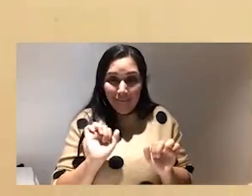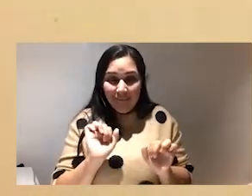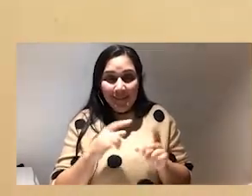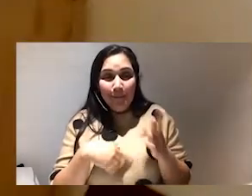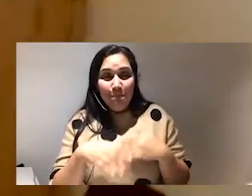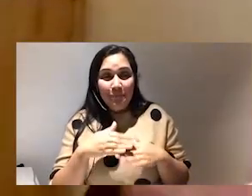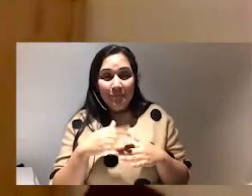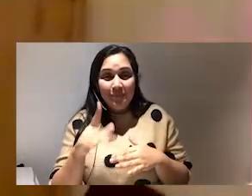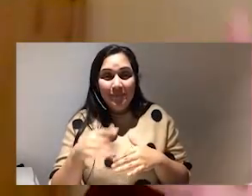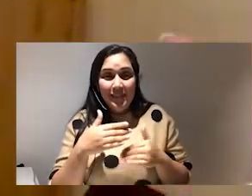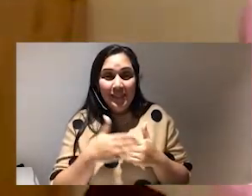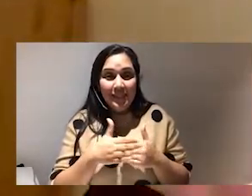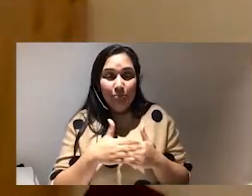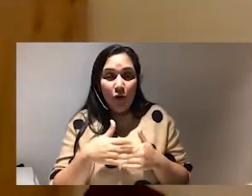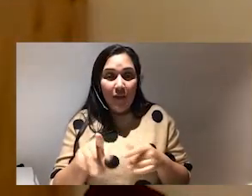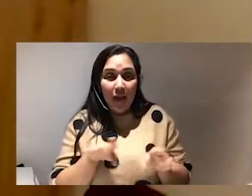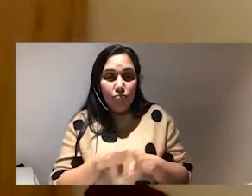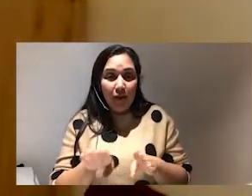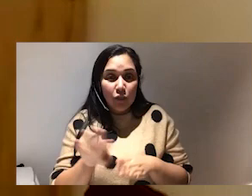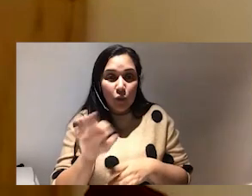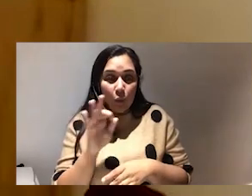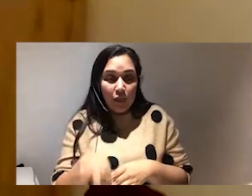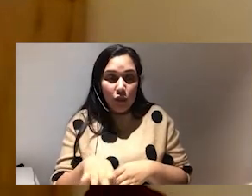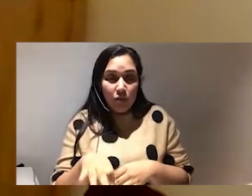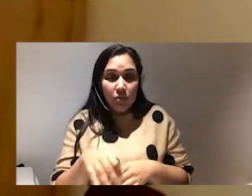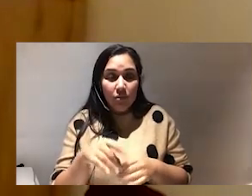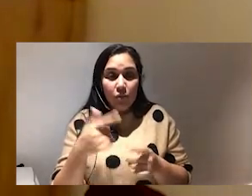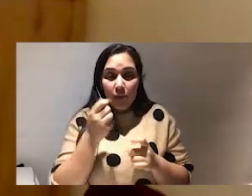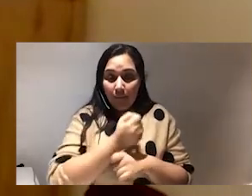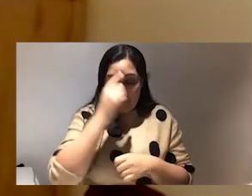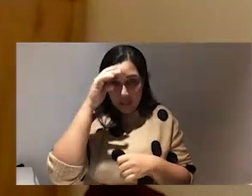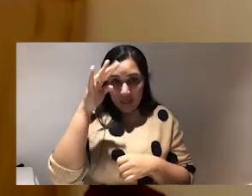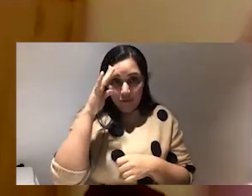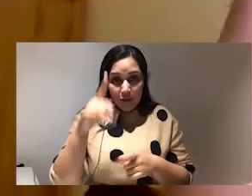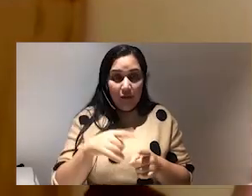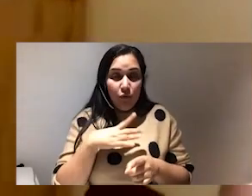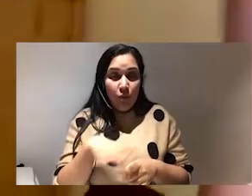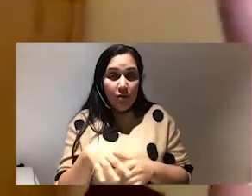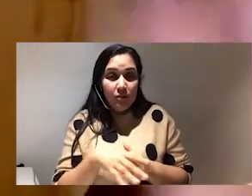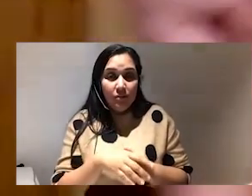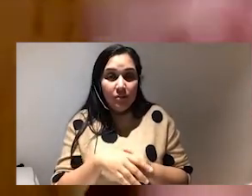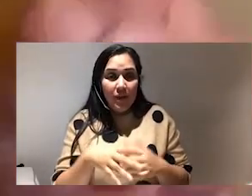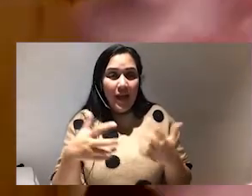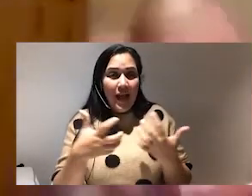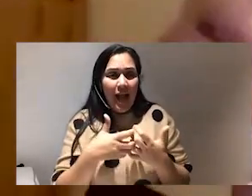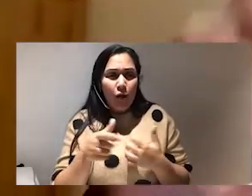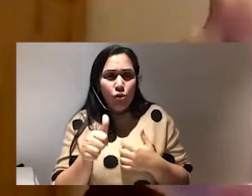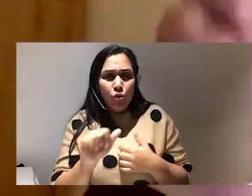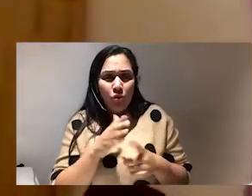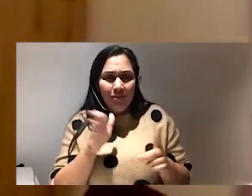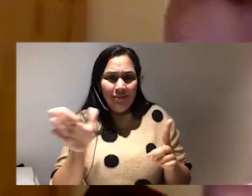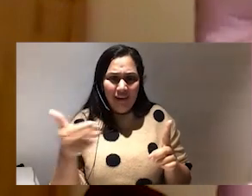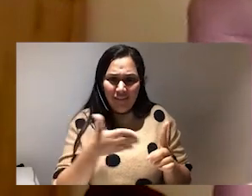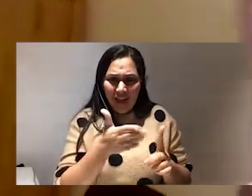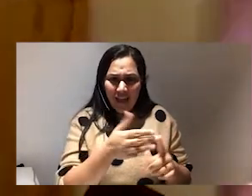okay so this is more of a kind of practical question but you can make it theoretical if you want um how the hell do you navigate the online space